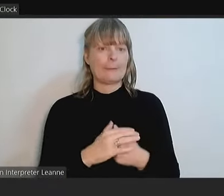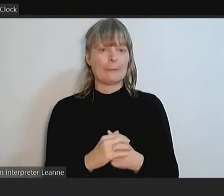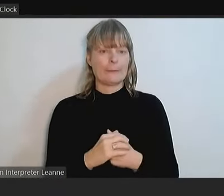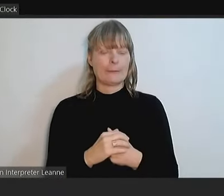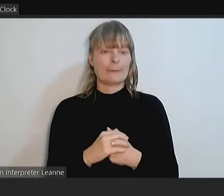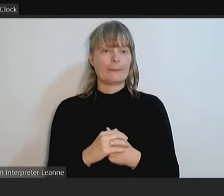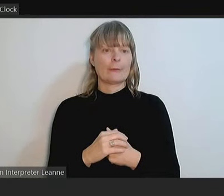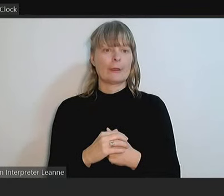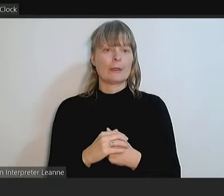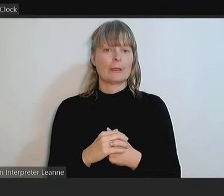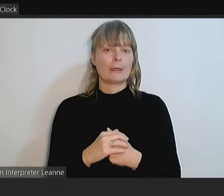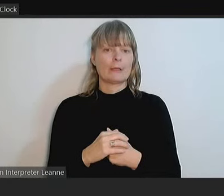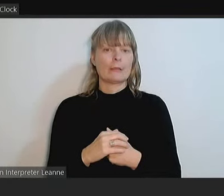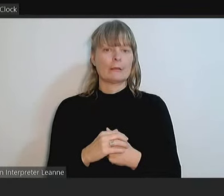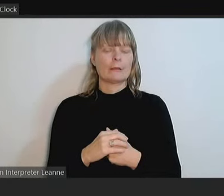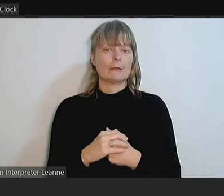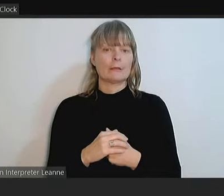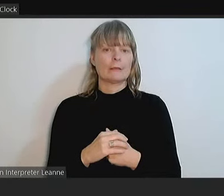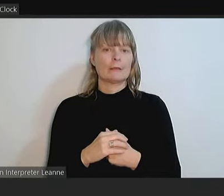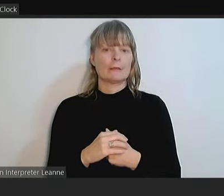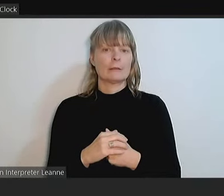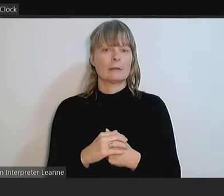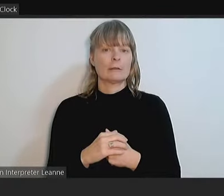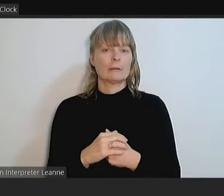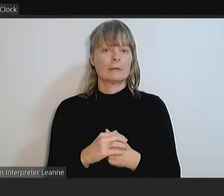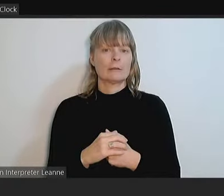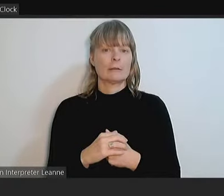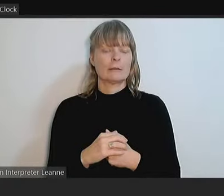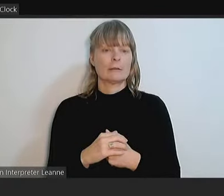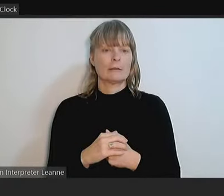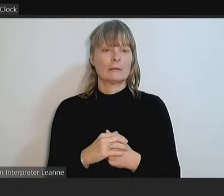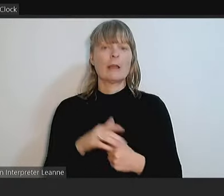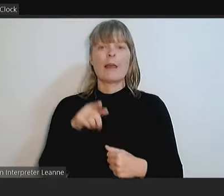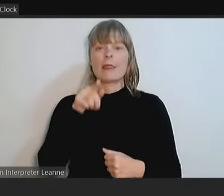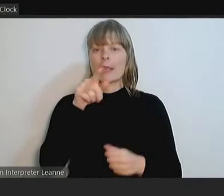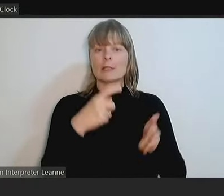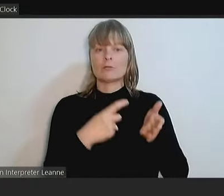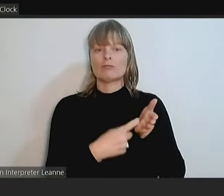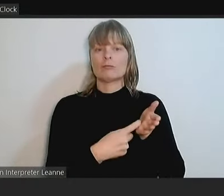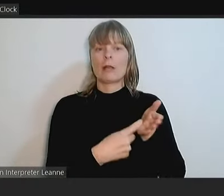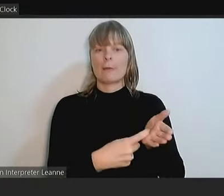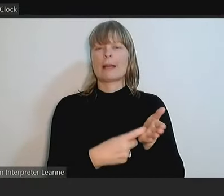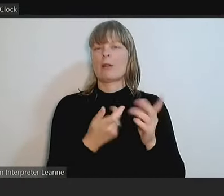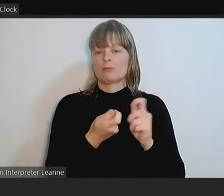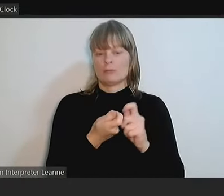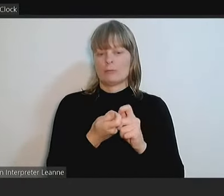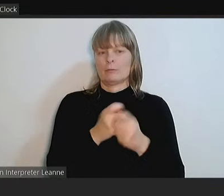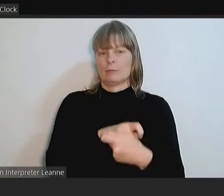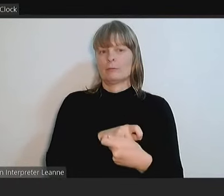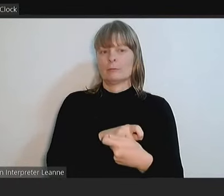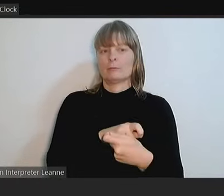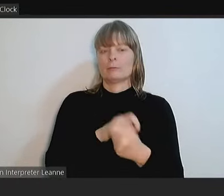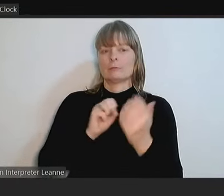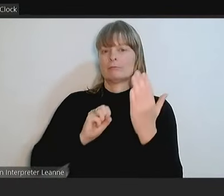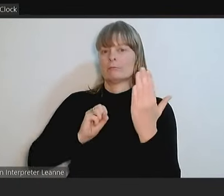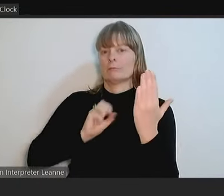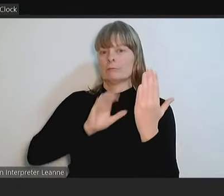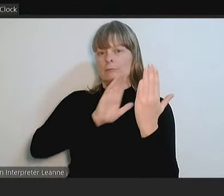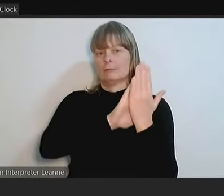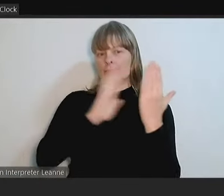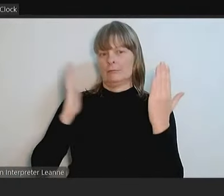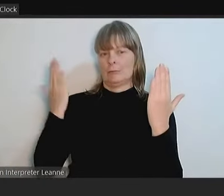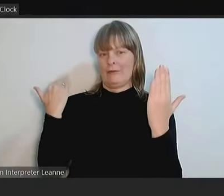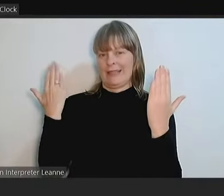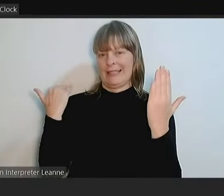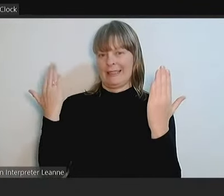Because this recommendation or amendment had been put up previously, the first part of